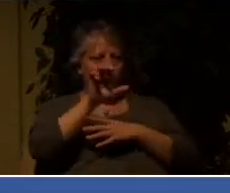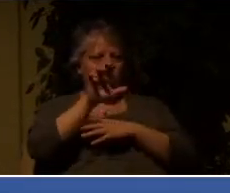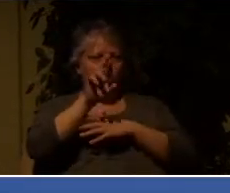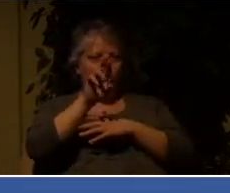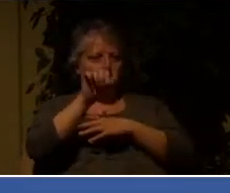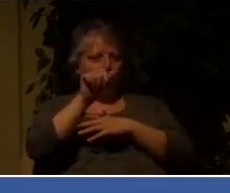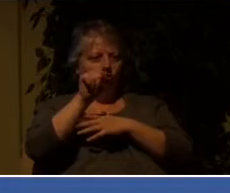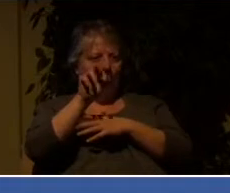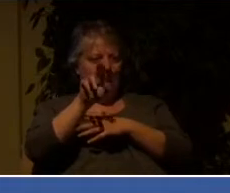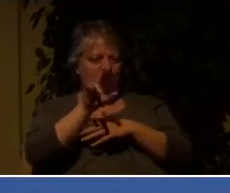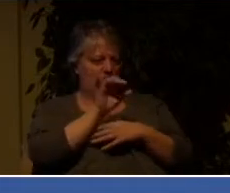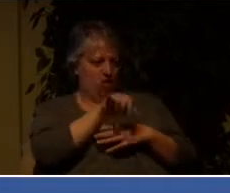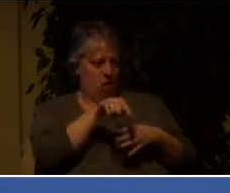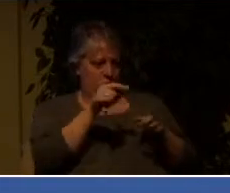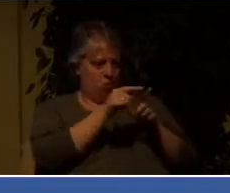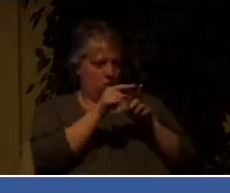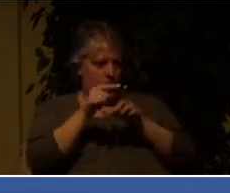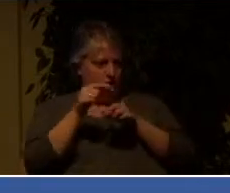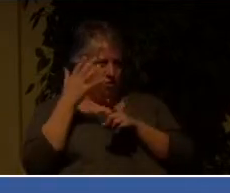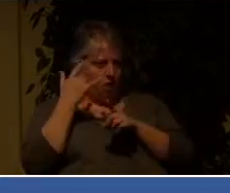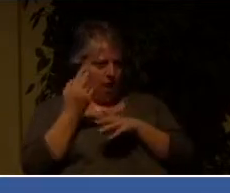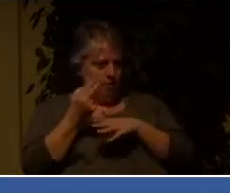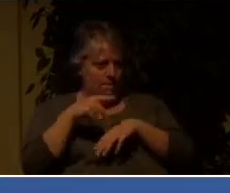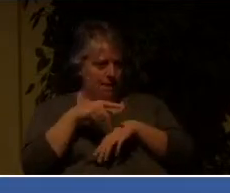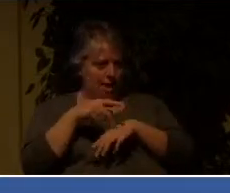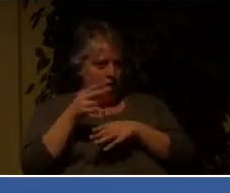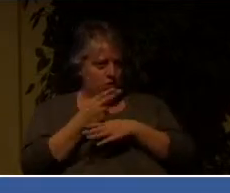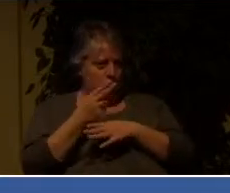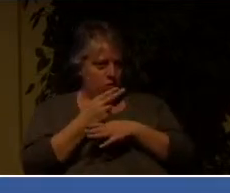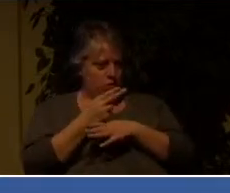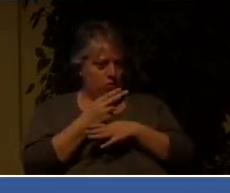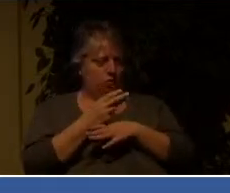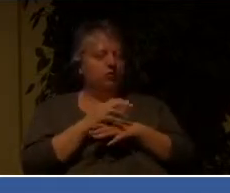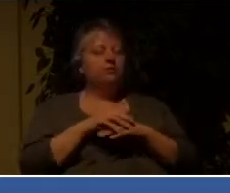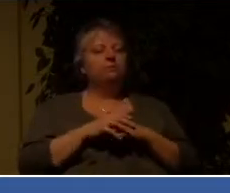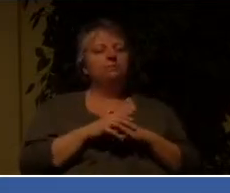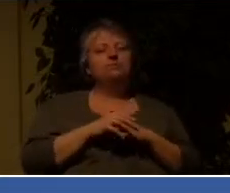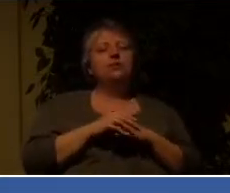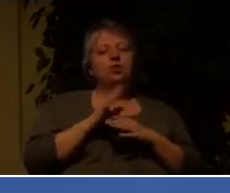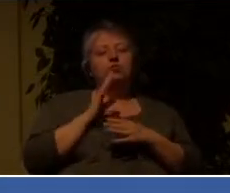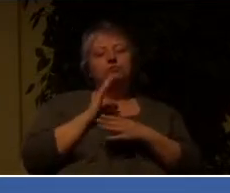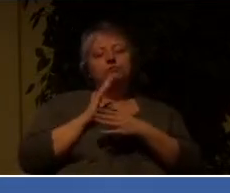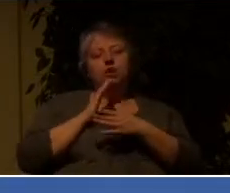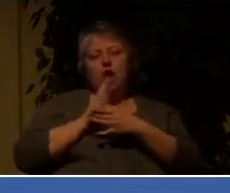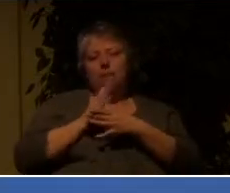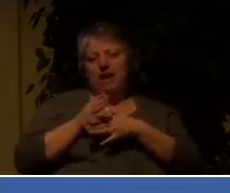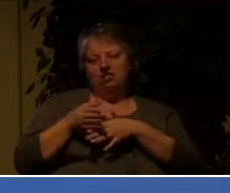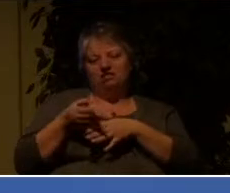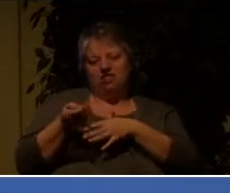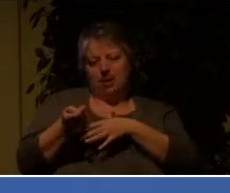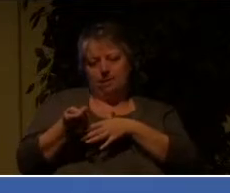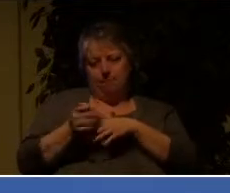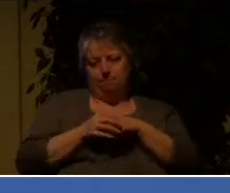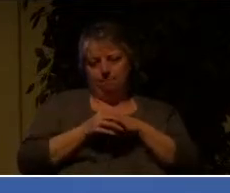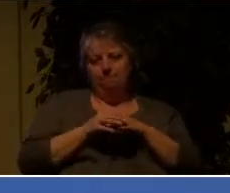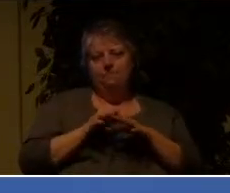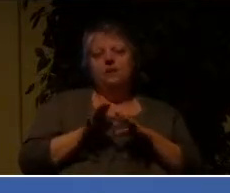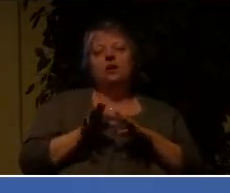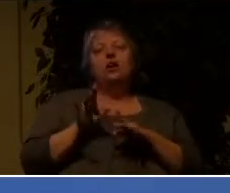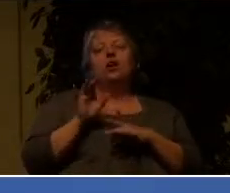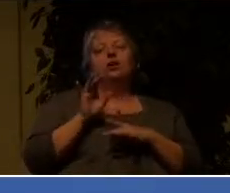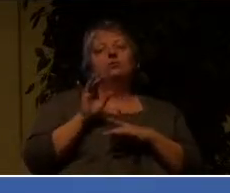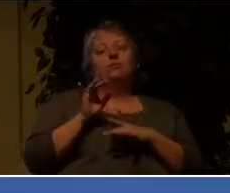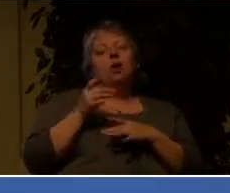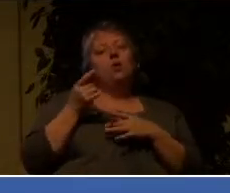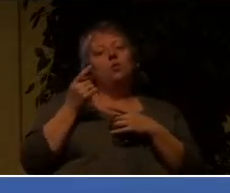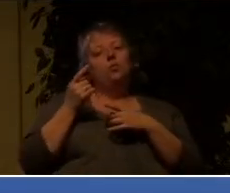He says, put your trust in the Lord. And for our purposes this morning, as we try to wind up this